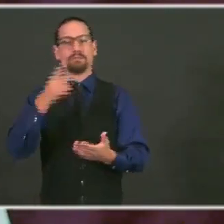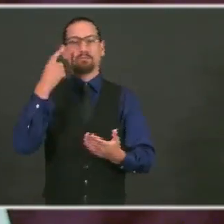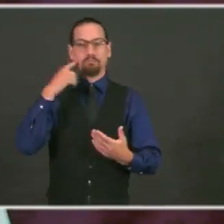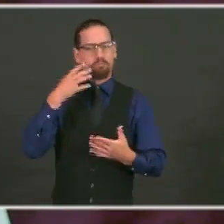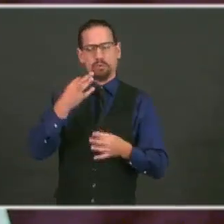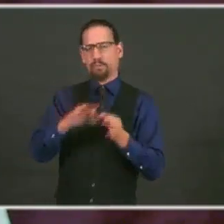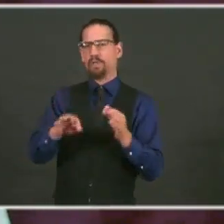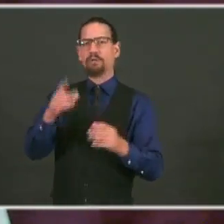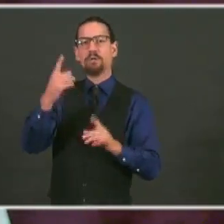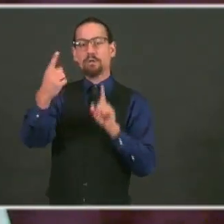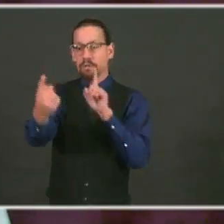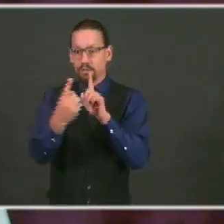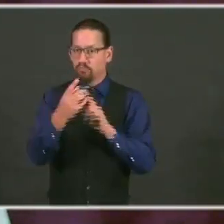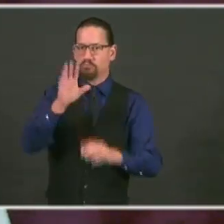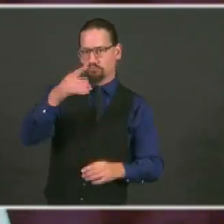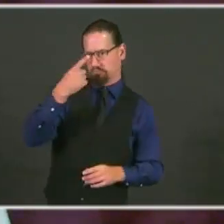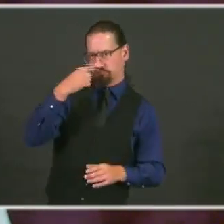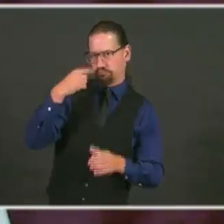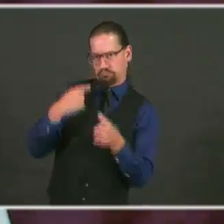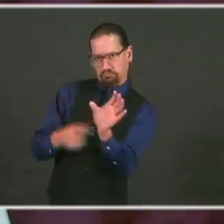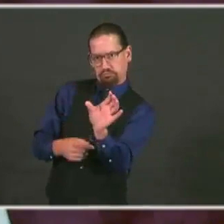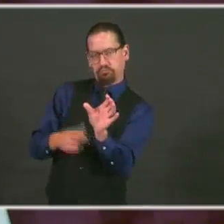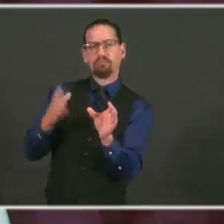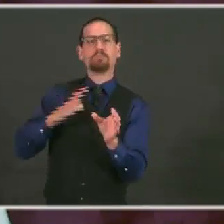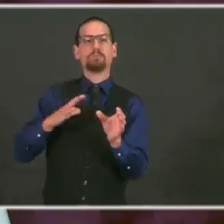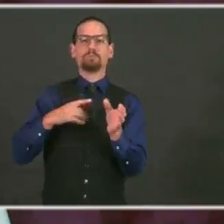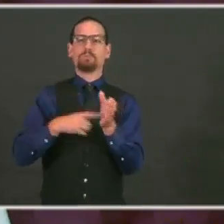their smiley face from the Crush COVID app.